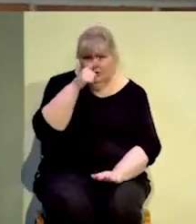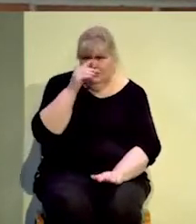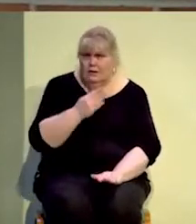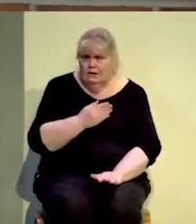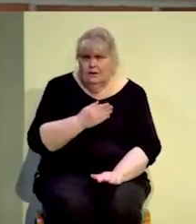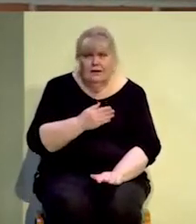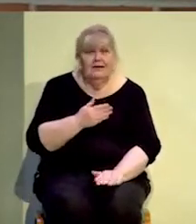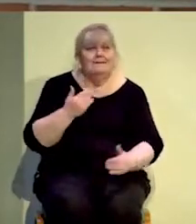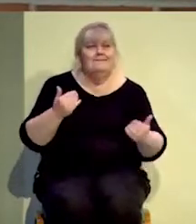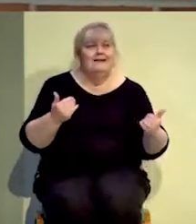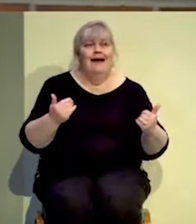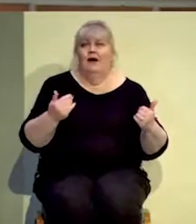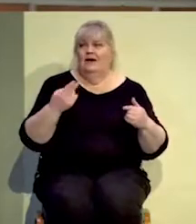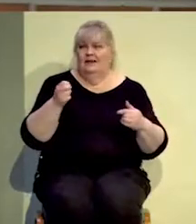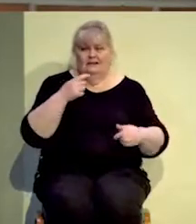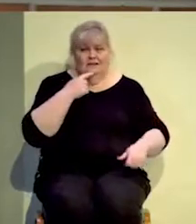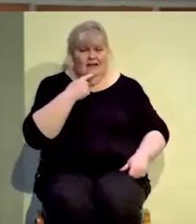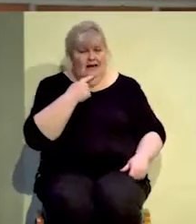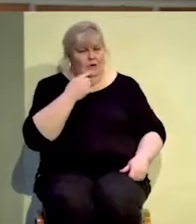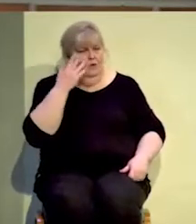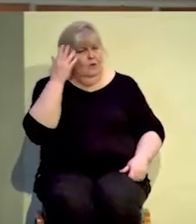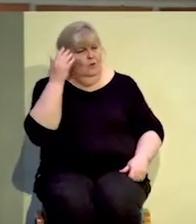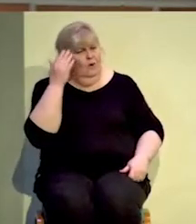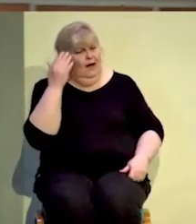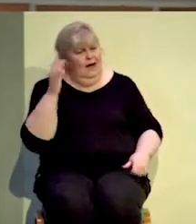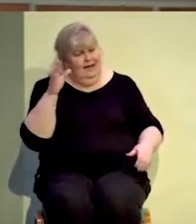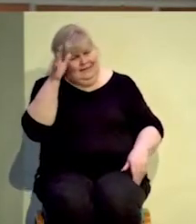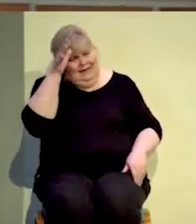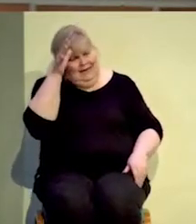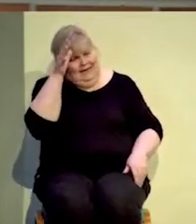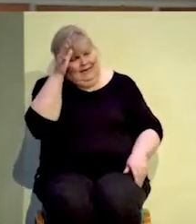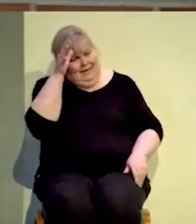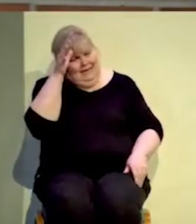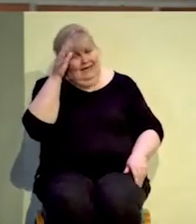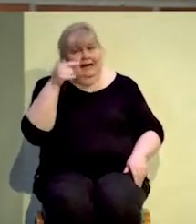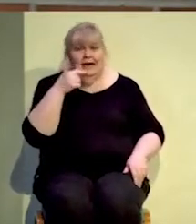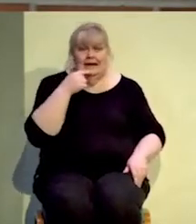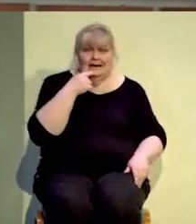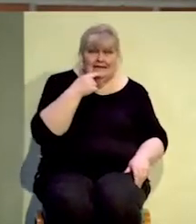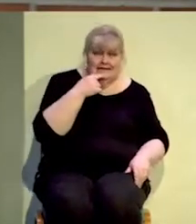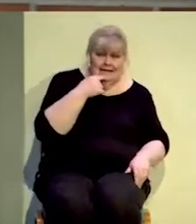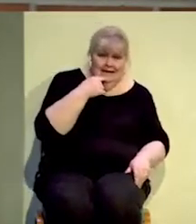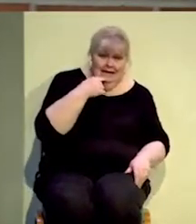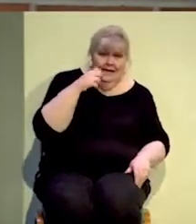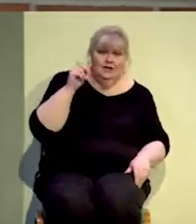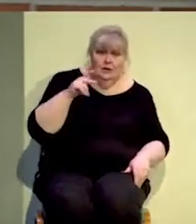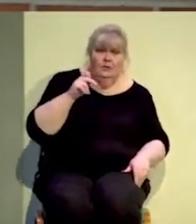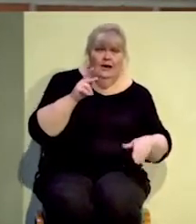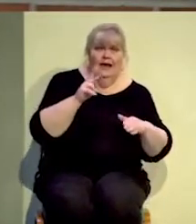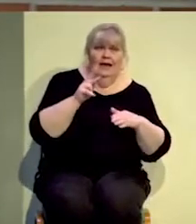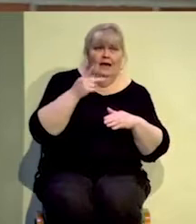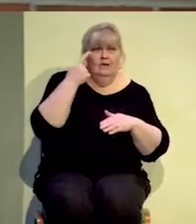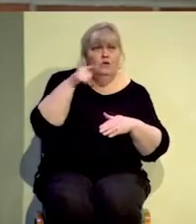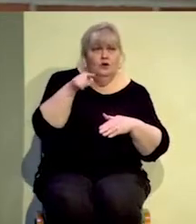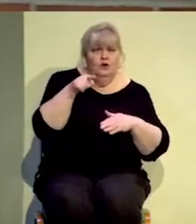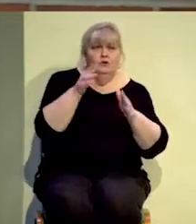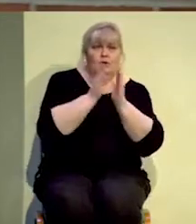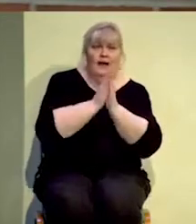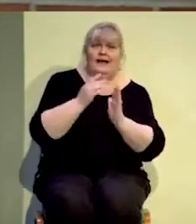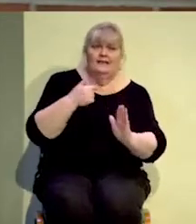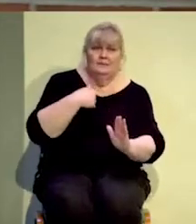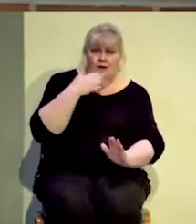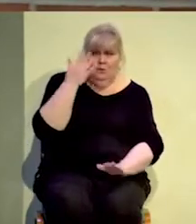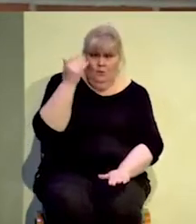Now he's at that age he'll go, well, why, Daddy? And I'll say, Zeke, it's okay for you now to ask Dad